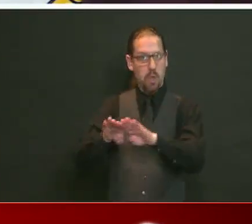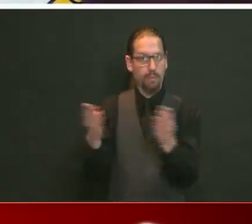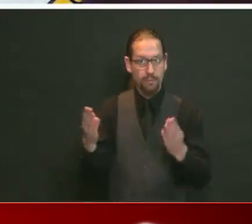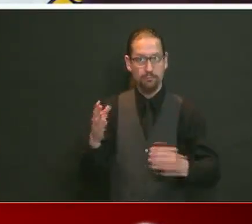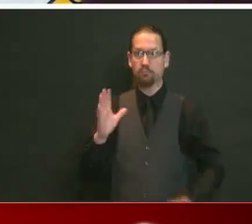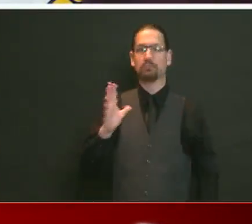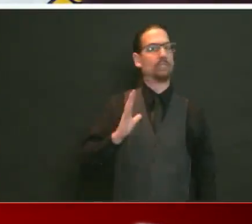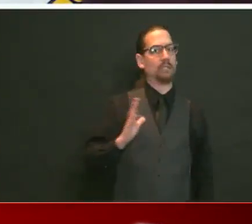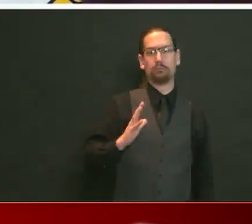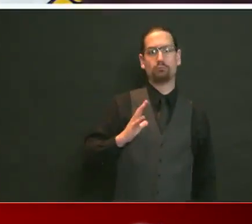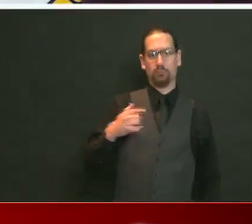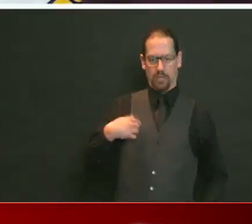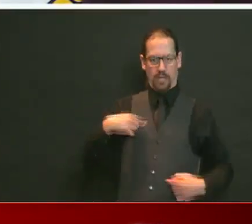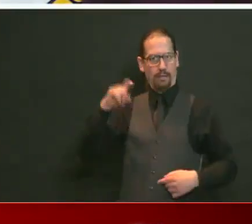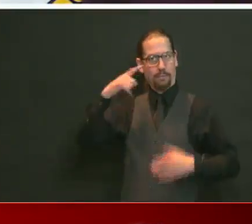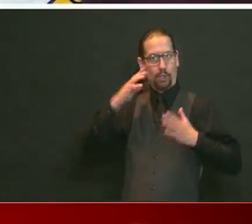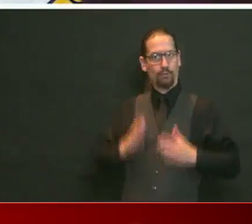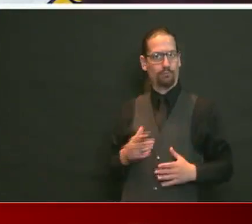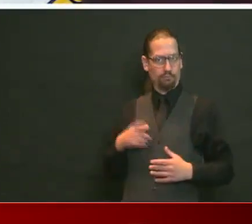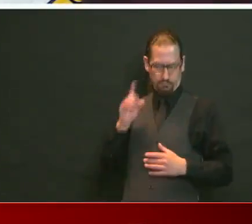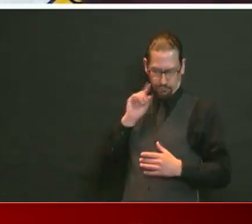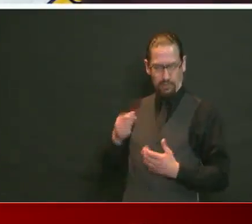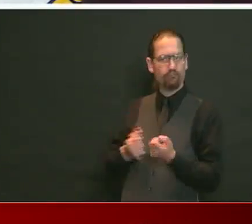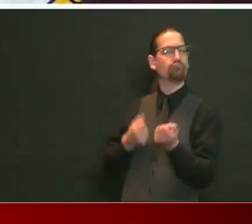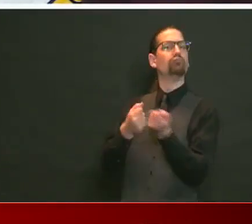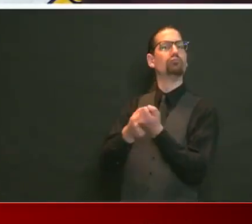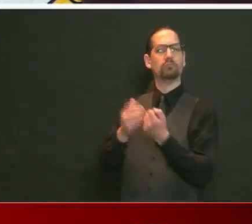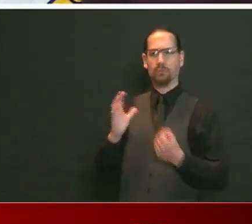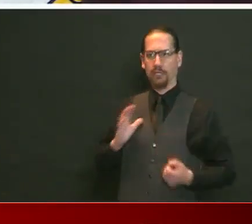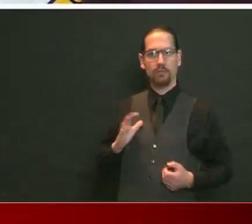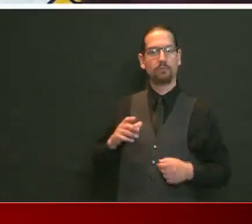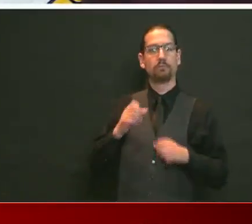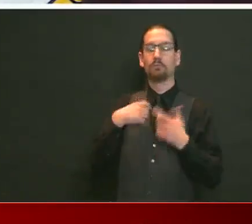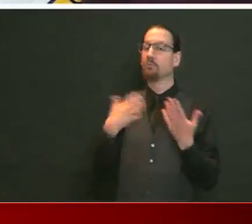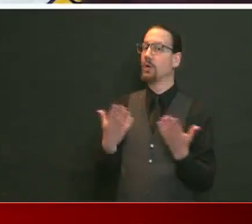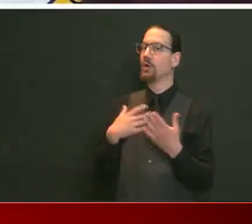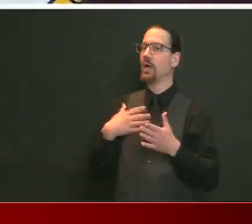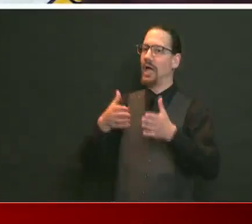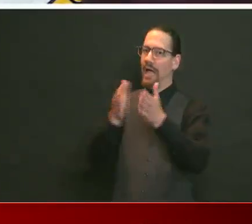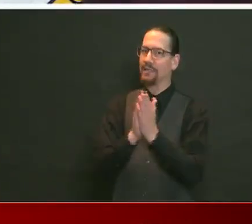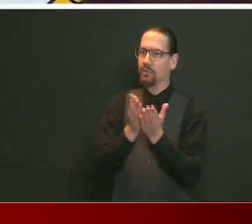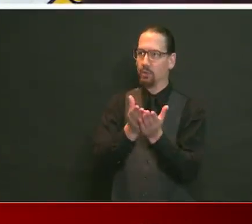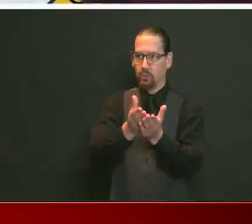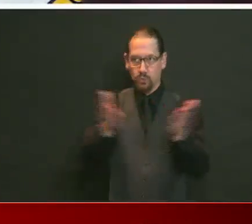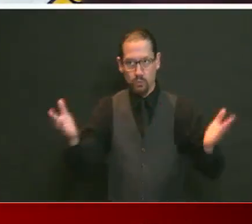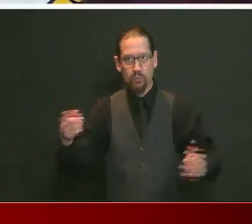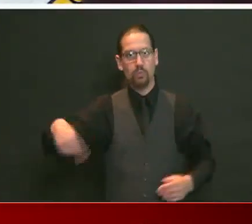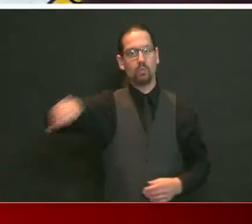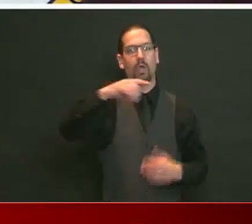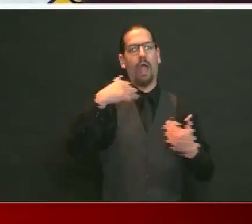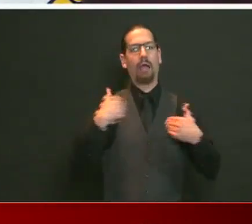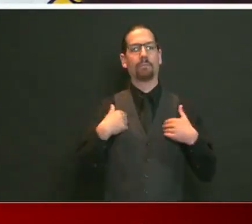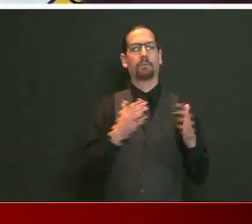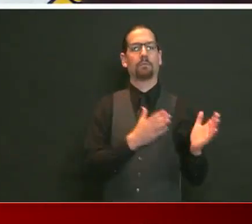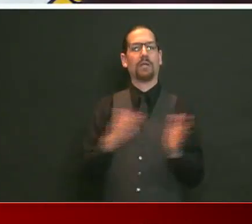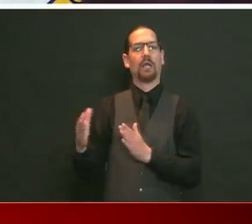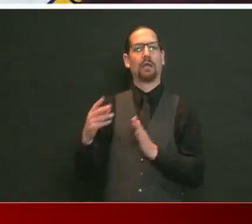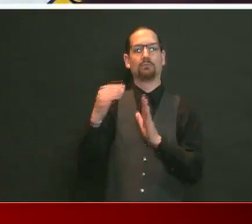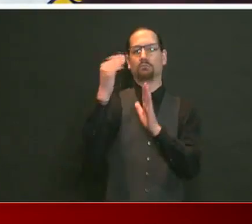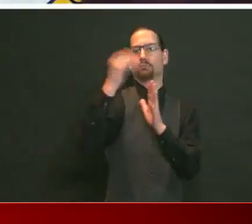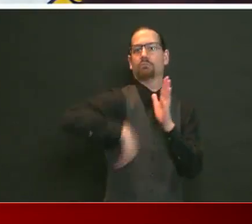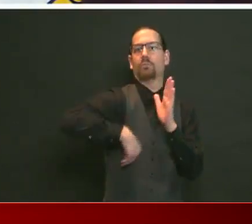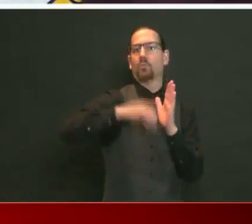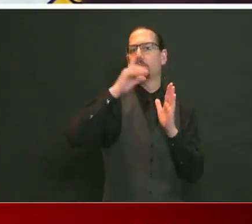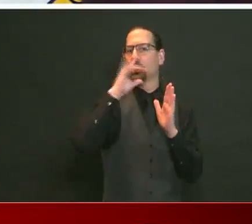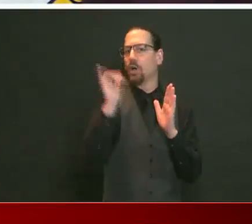asked all the colleges to give to us their reopening plans. We've given them a deadline, I think, for earlier, mid-June.